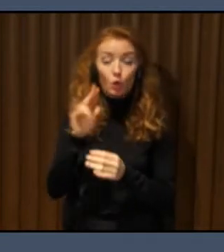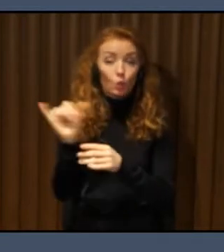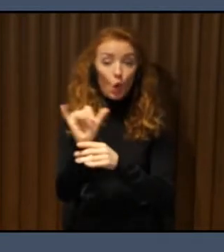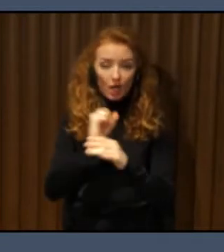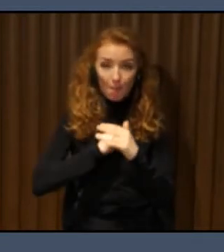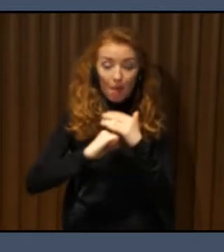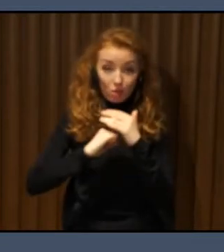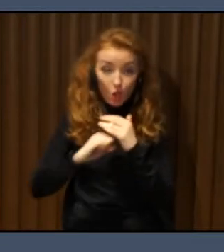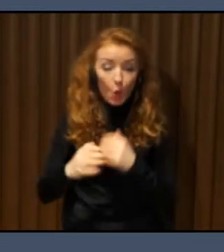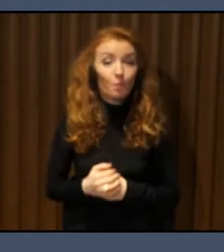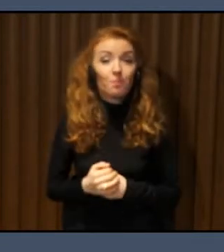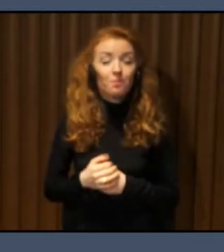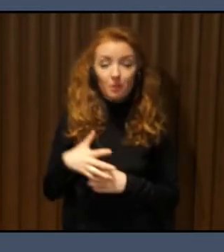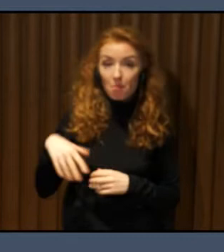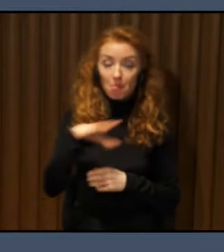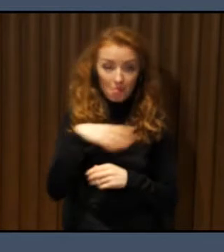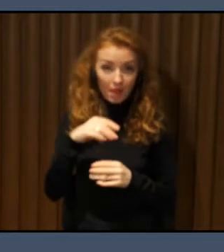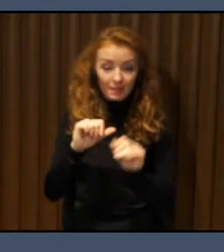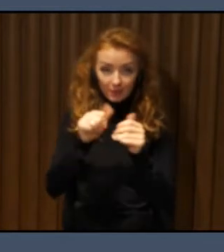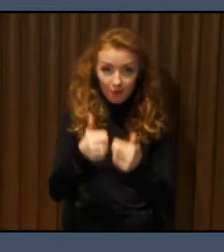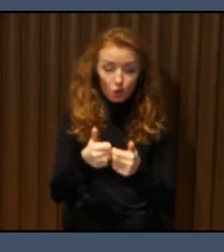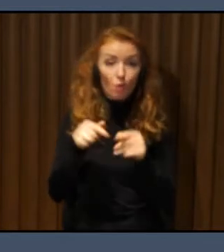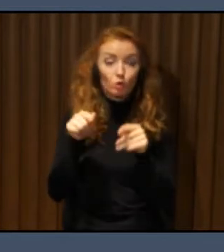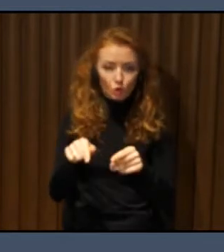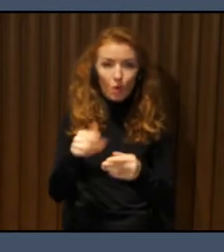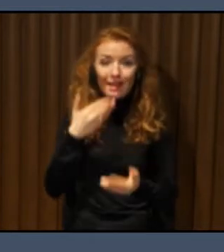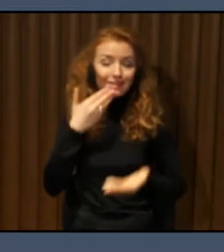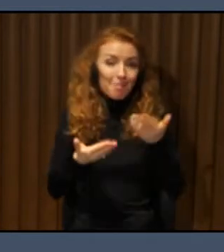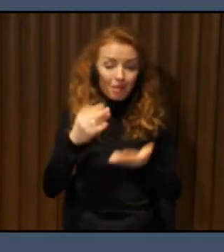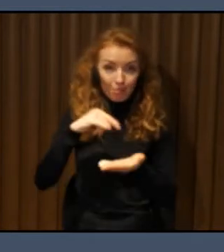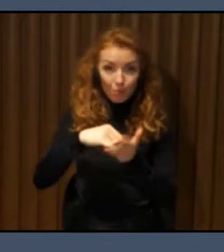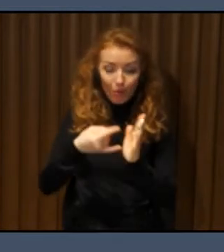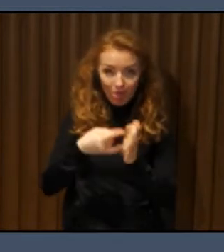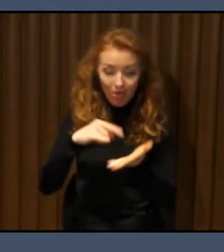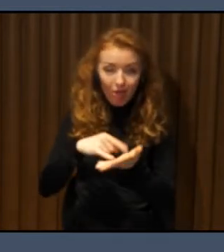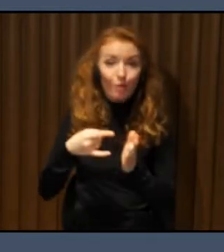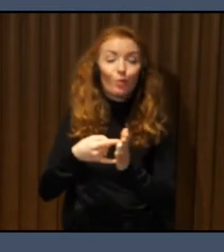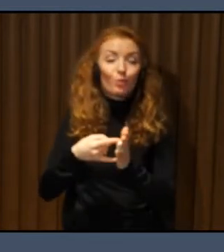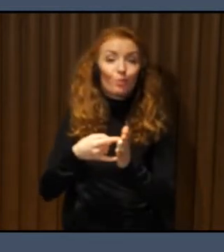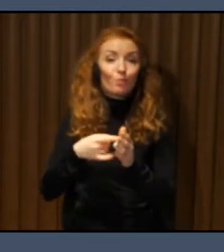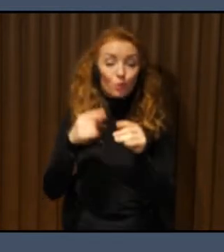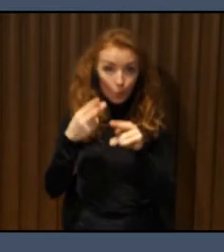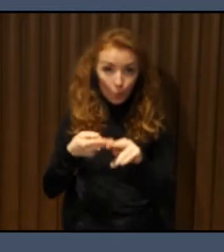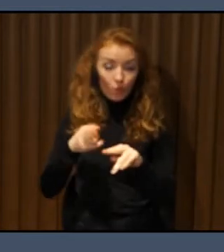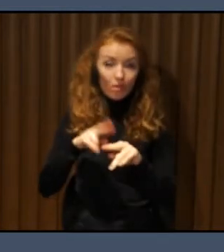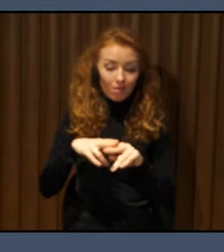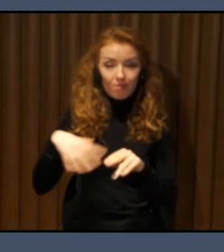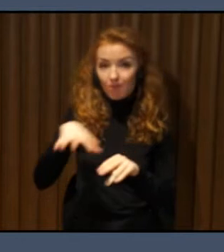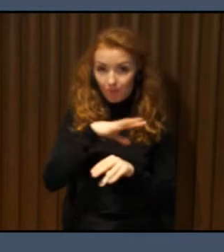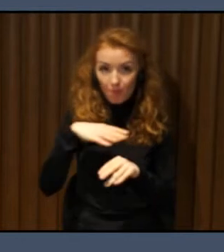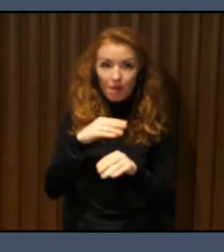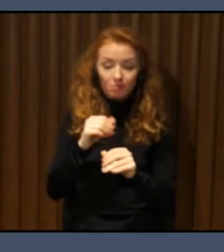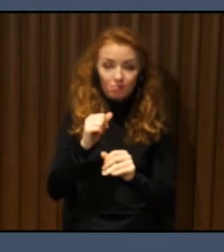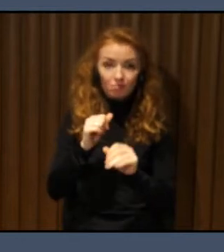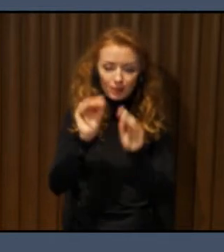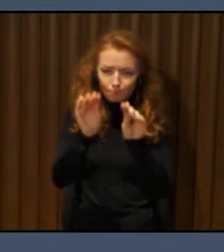have a pilot installation and I had two people last week and I will go there within two weeks. So what is the solution?